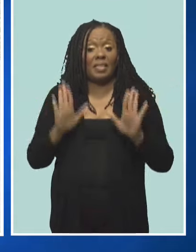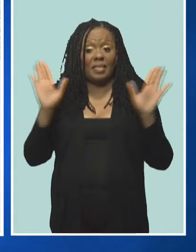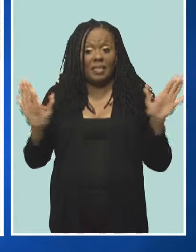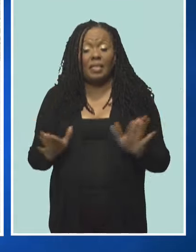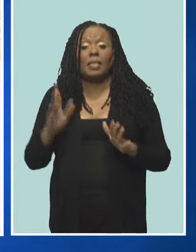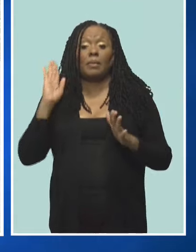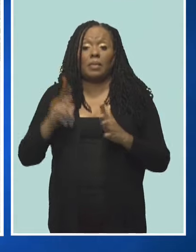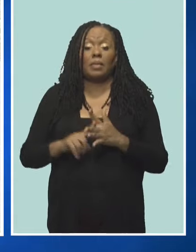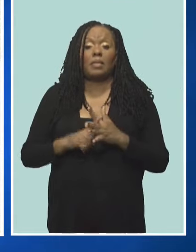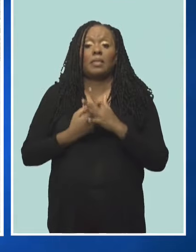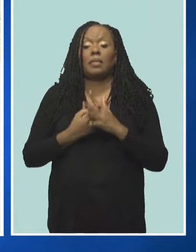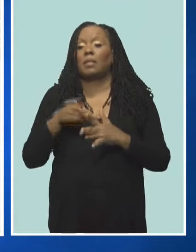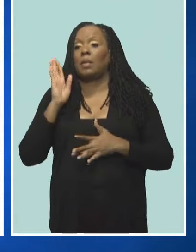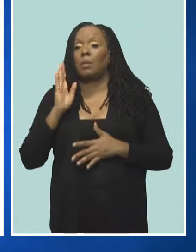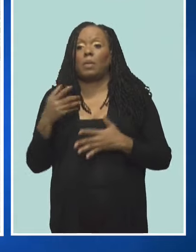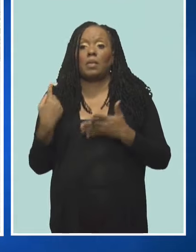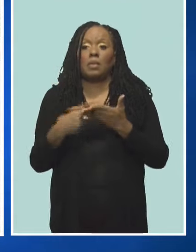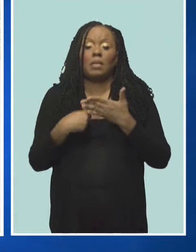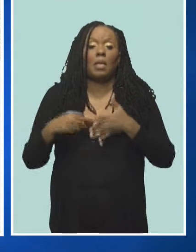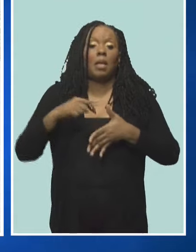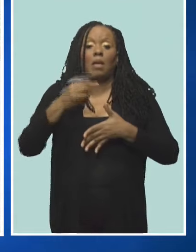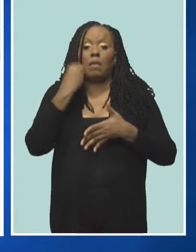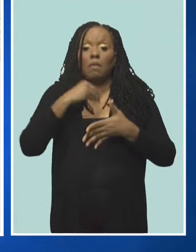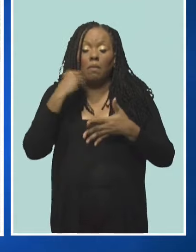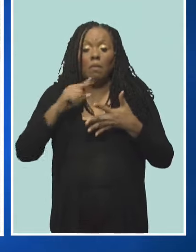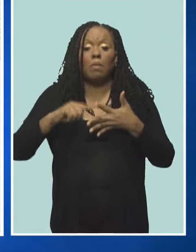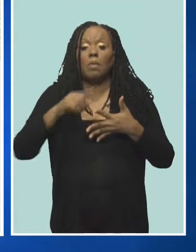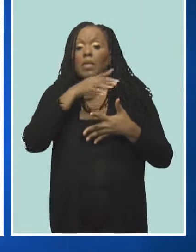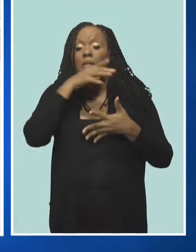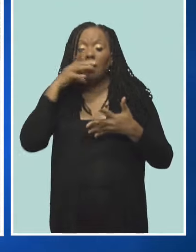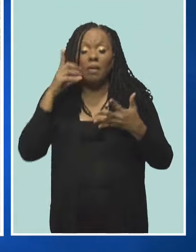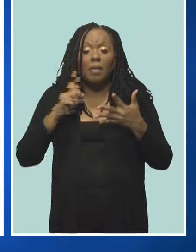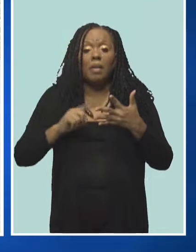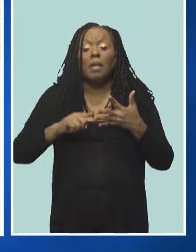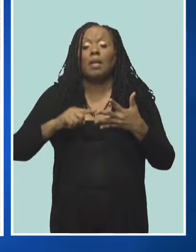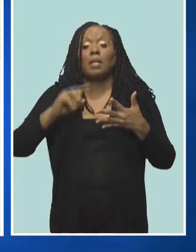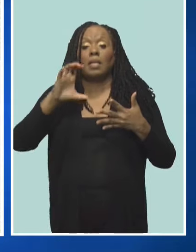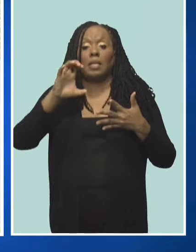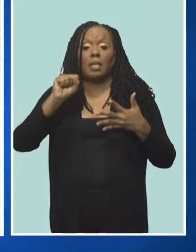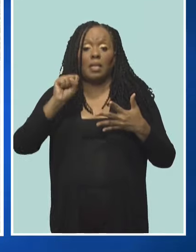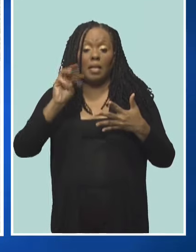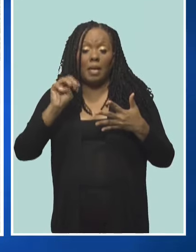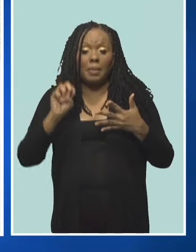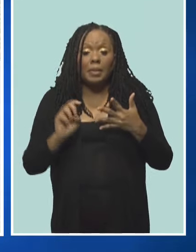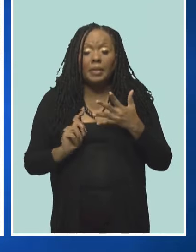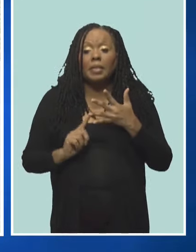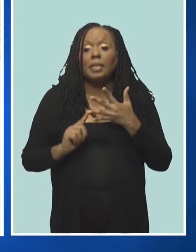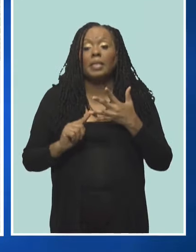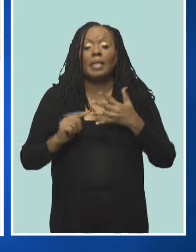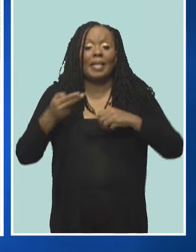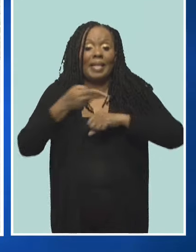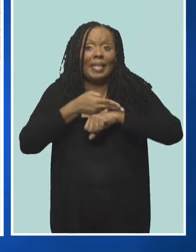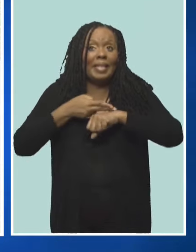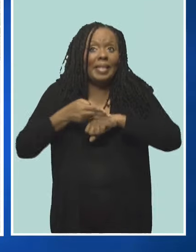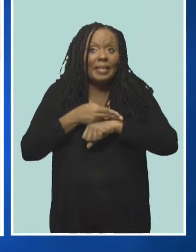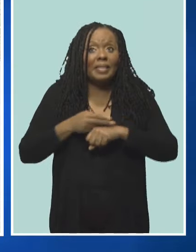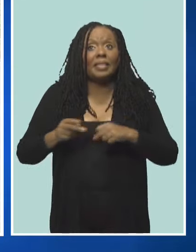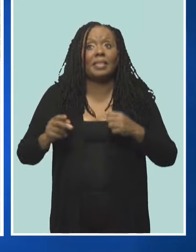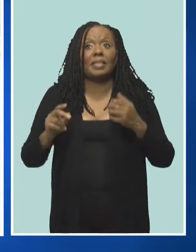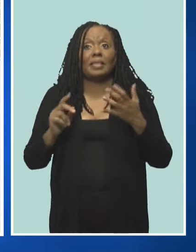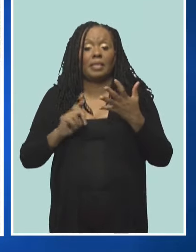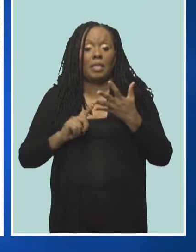items include agri-food security, the CARICOM single market and economy, as well as Haiti and regional